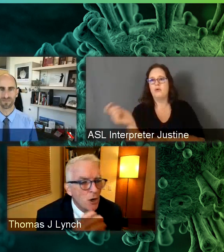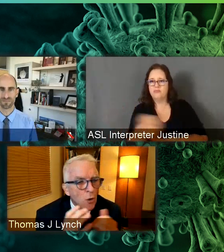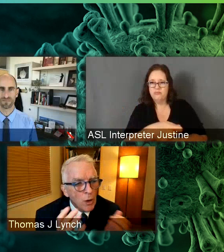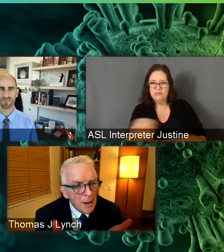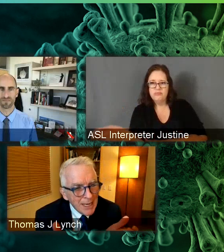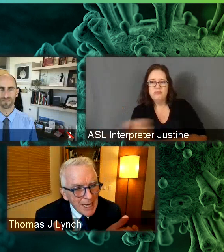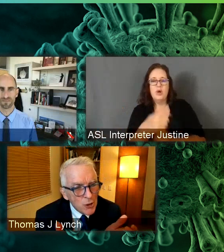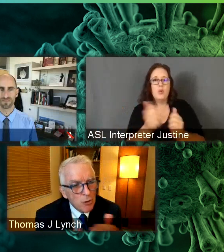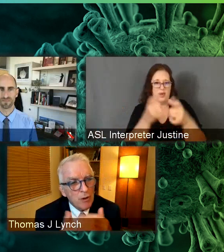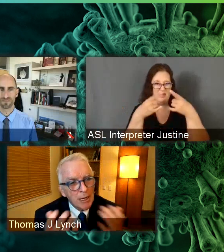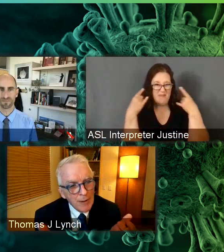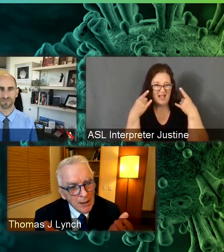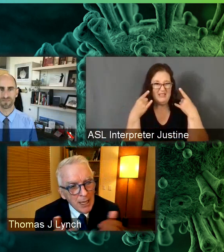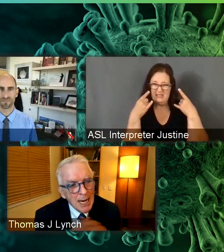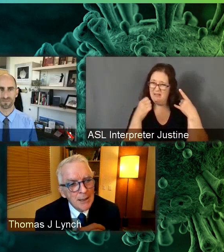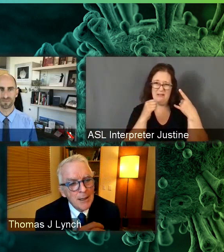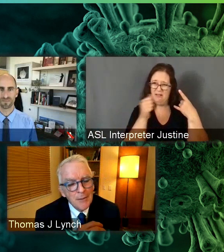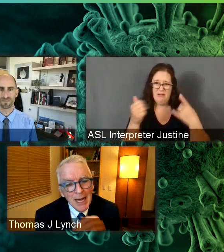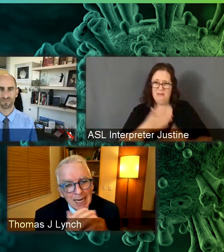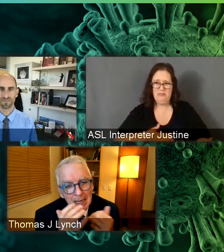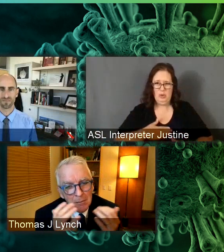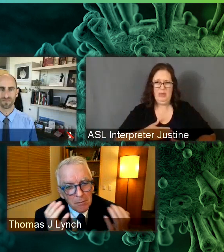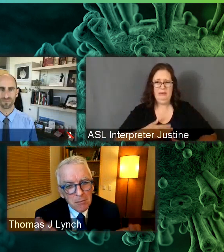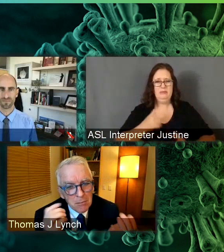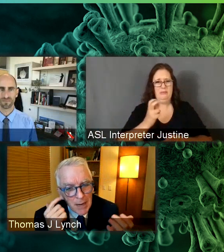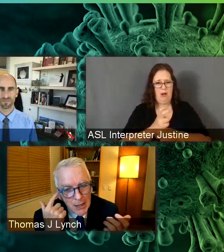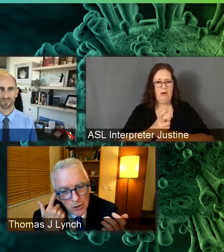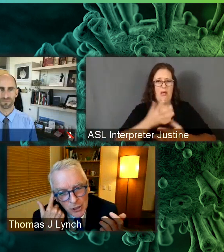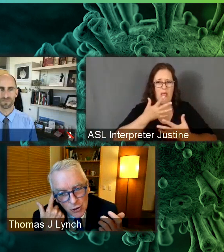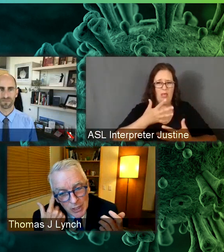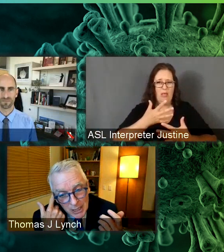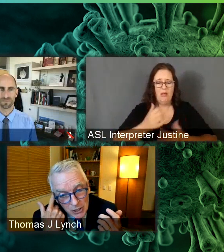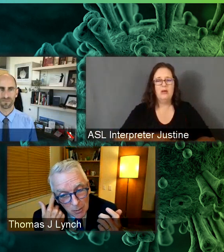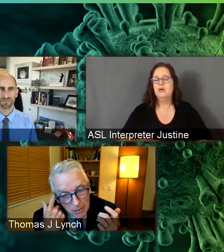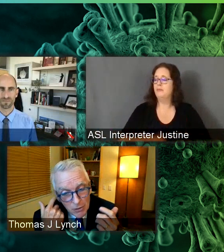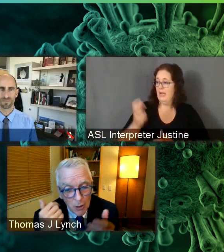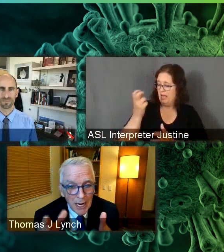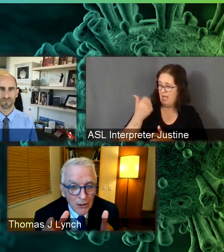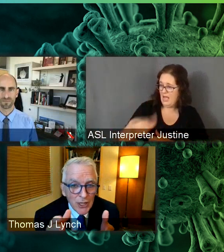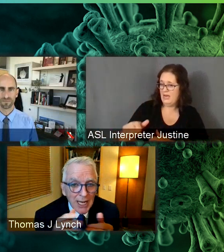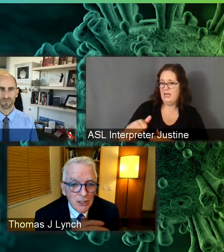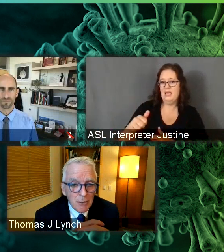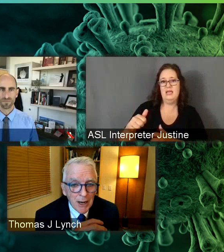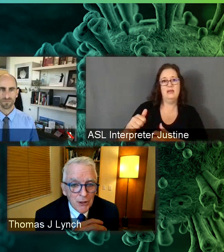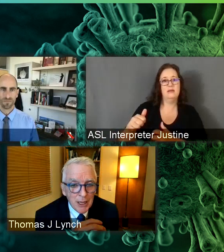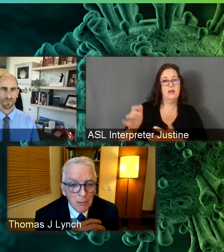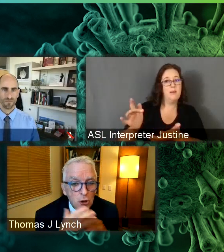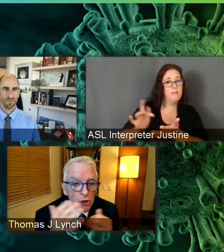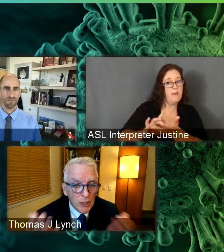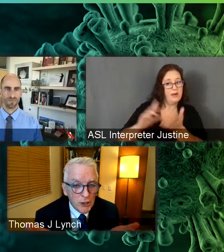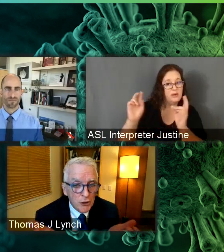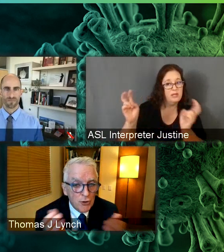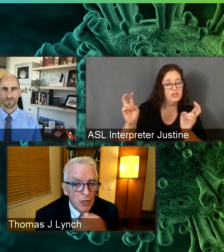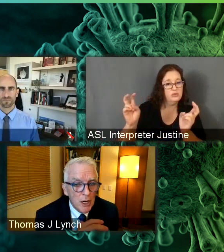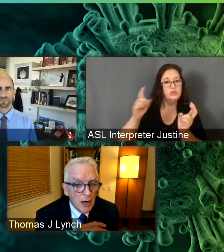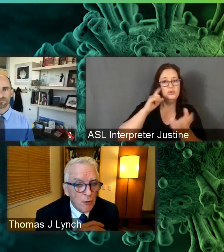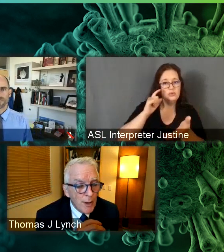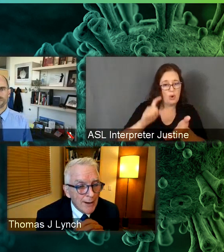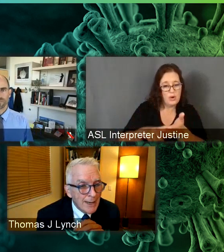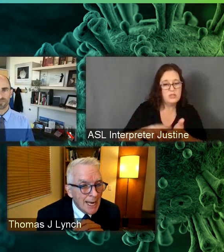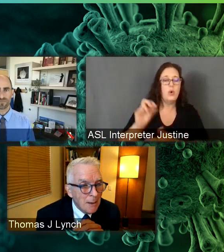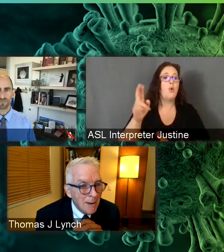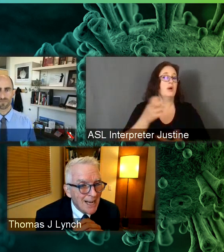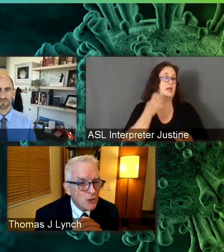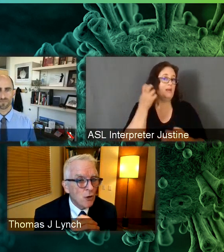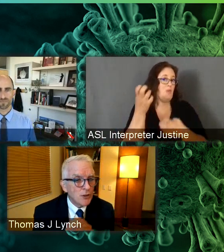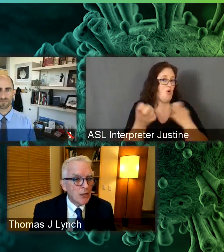mask. What about kids who are running around a lot? Any medical issues? then someone else asked about the emotional issues of